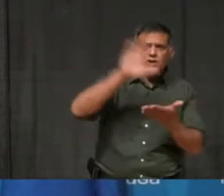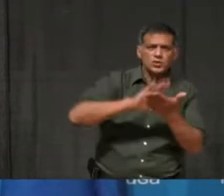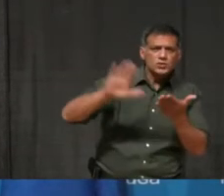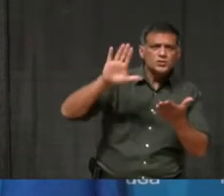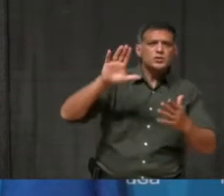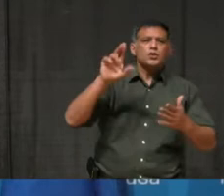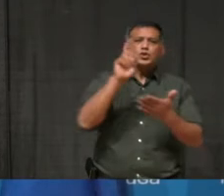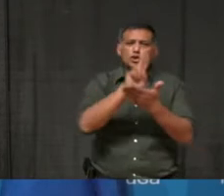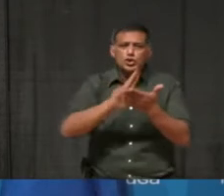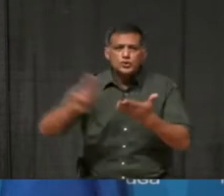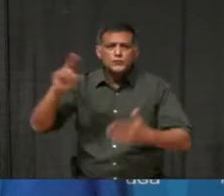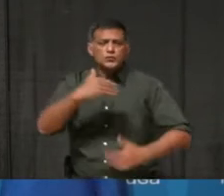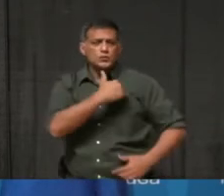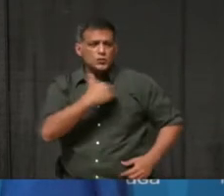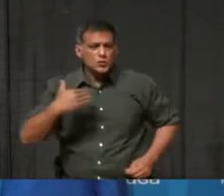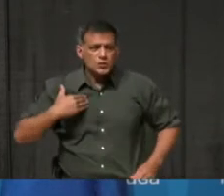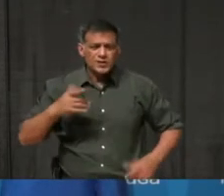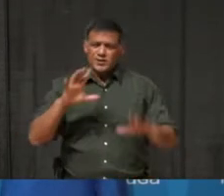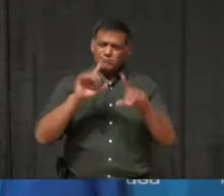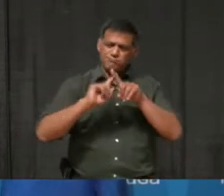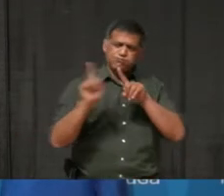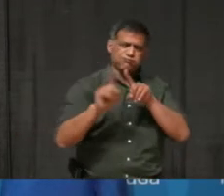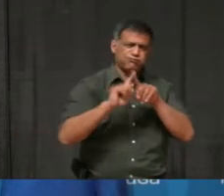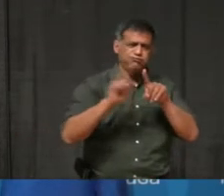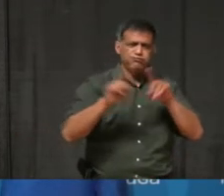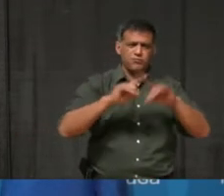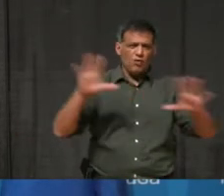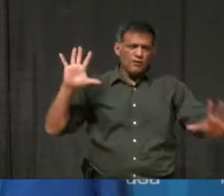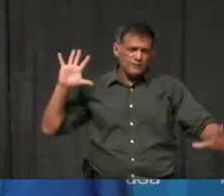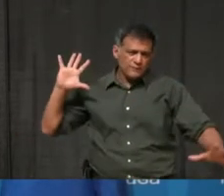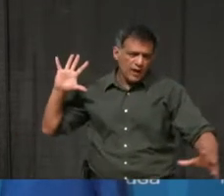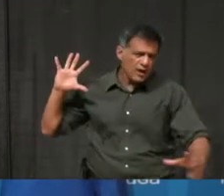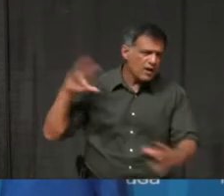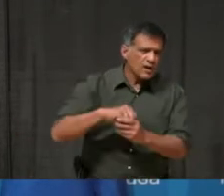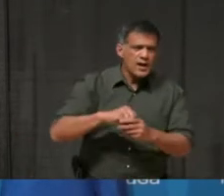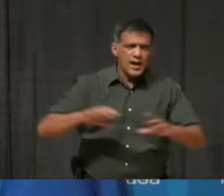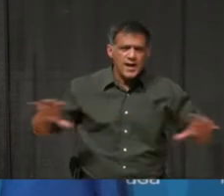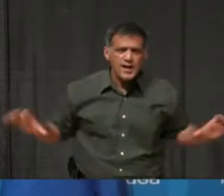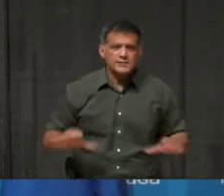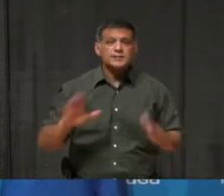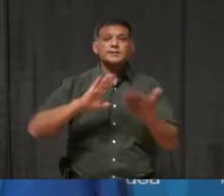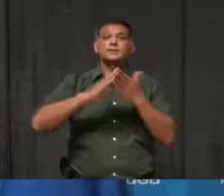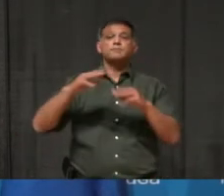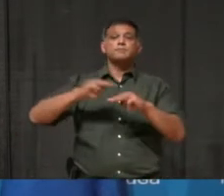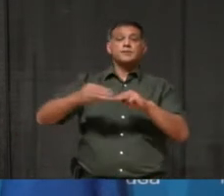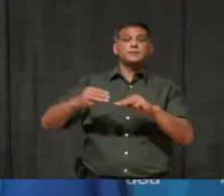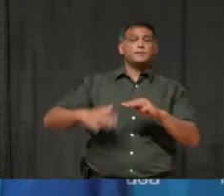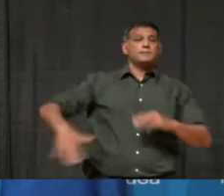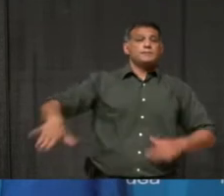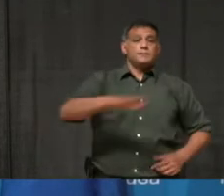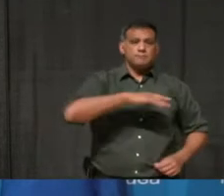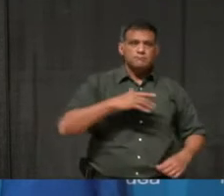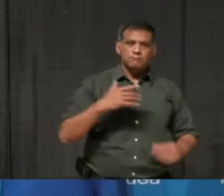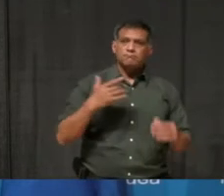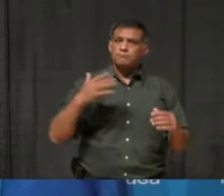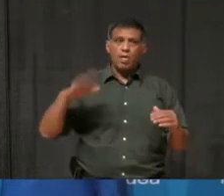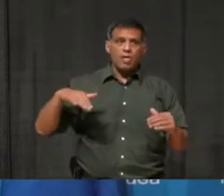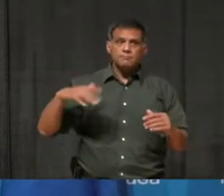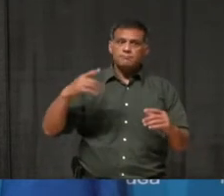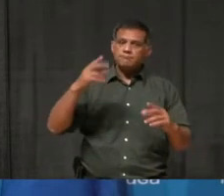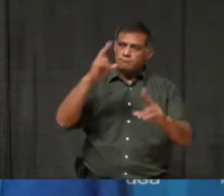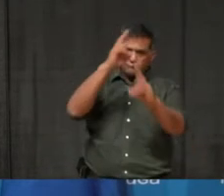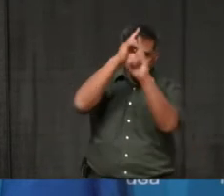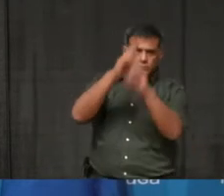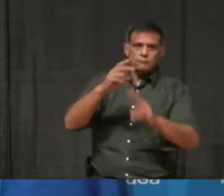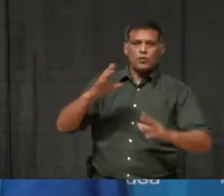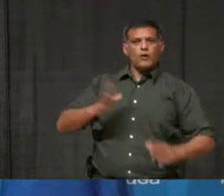Toronto, and countless other organizations. The City of Mississauga had not yet formally honoured Hazel for her